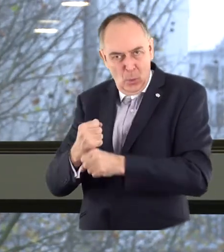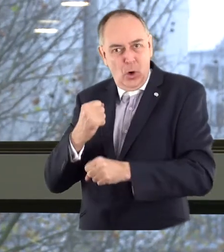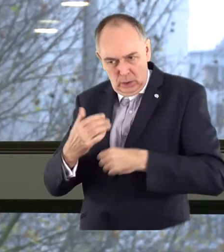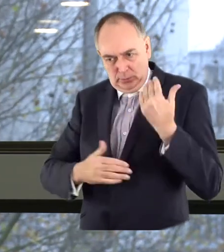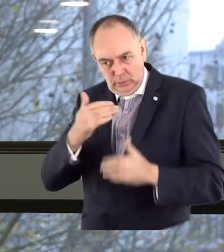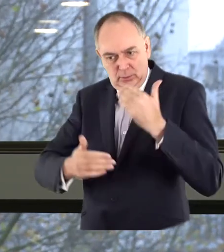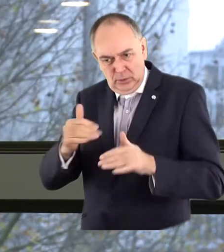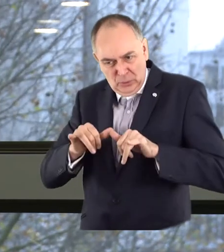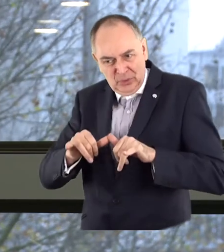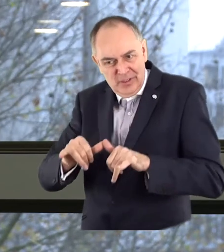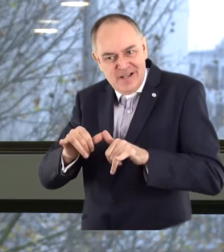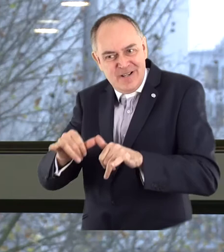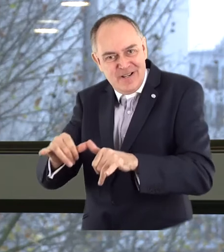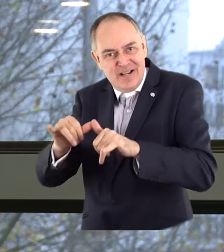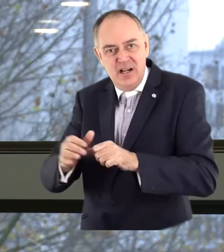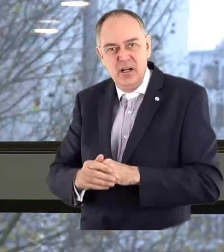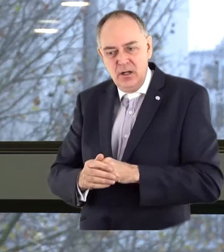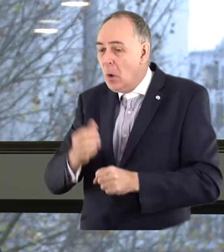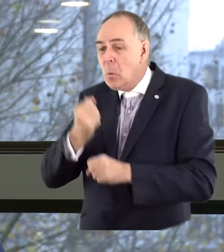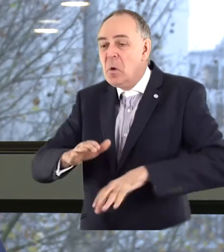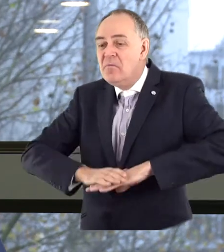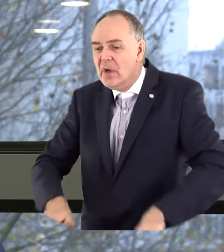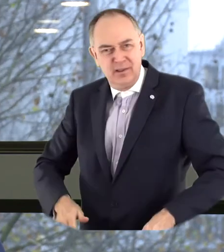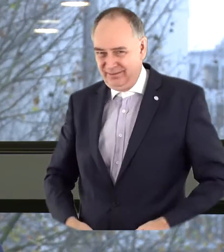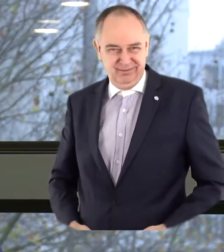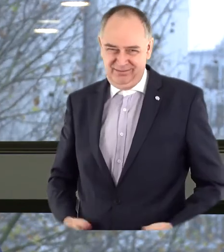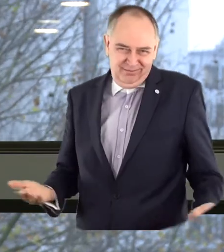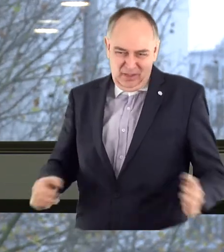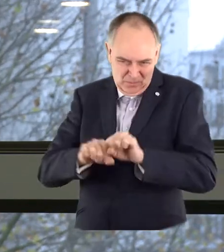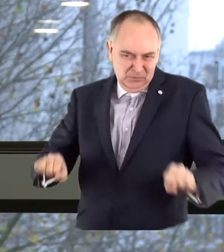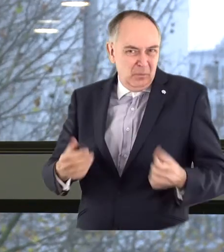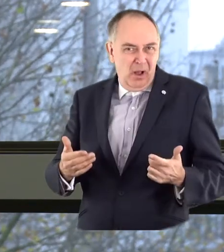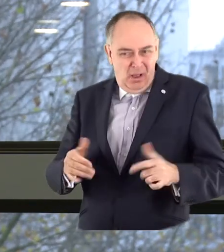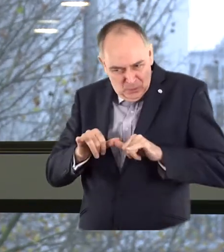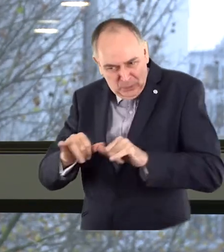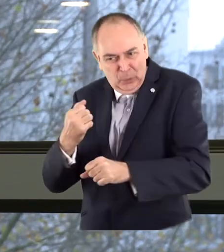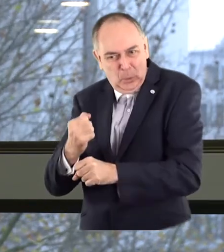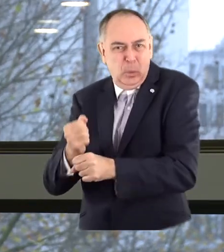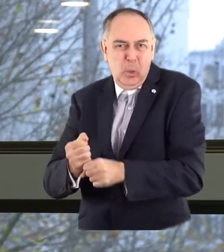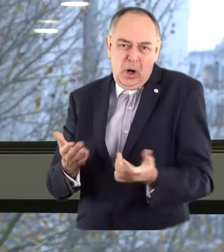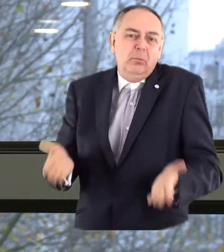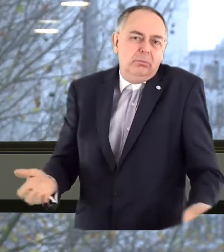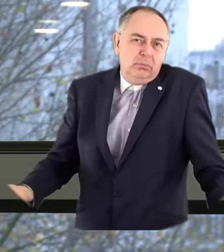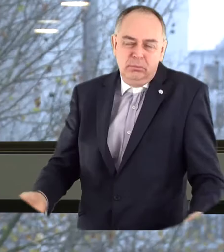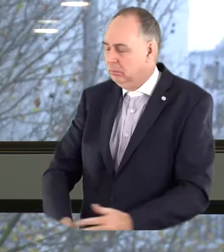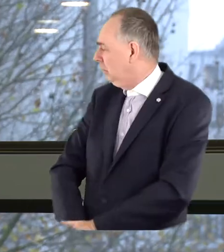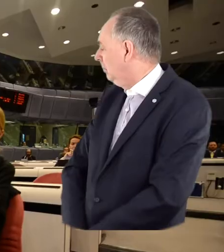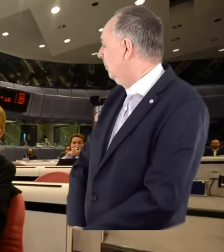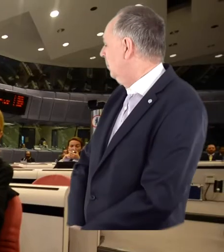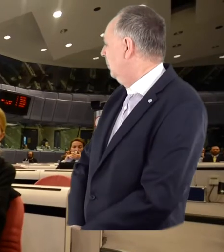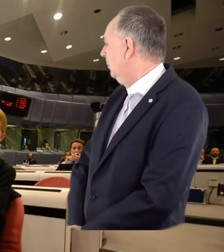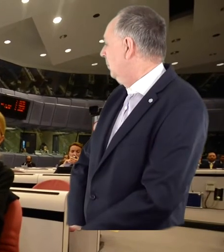things because these kinds of works will never end. need to continue to work continuously to get it moving.